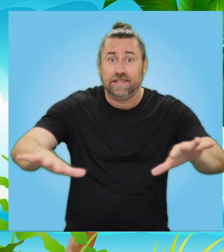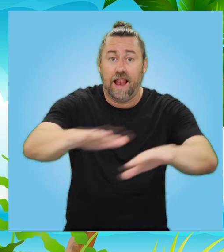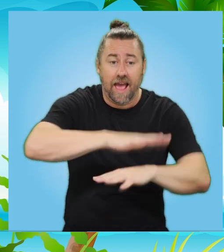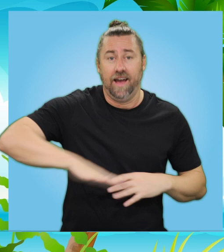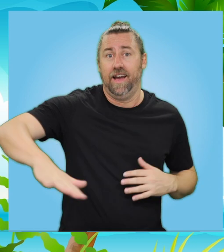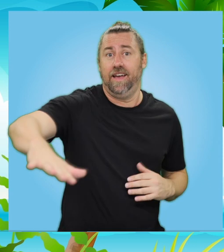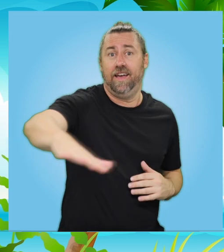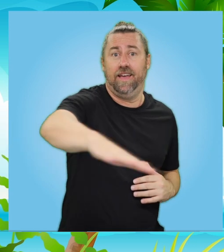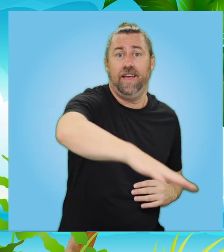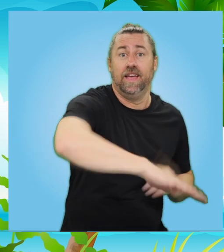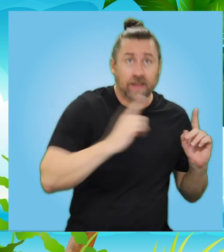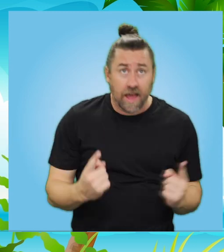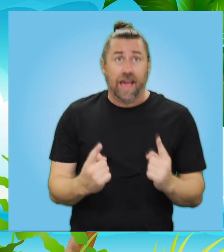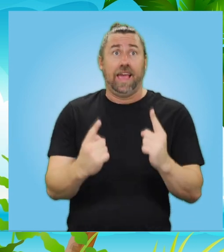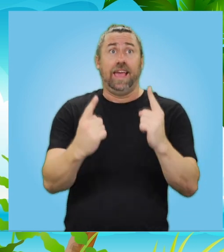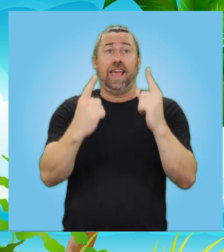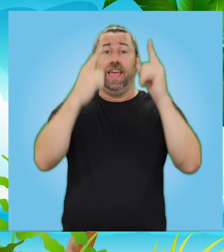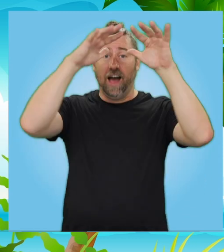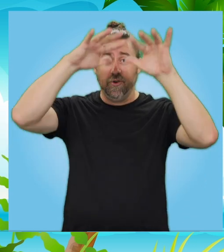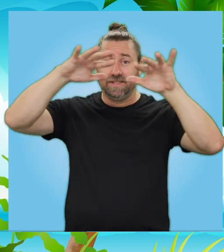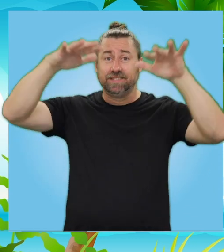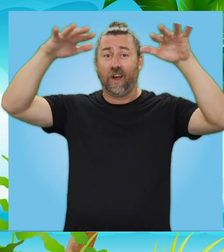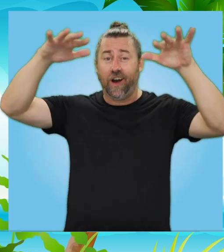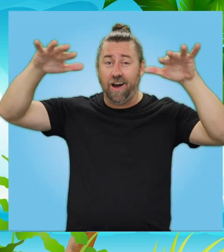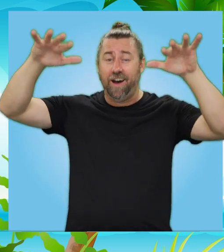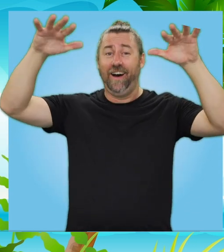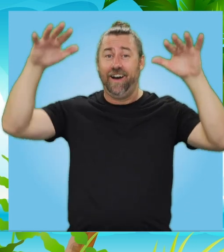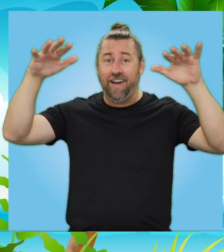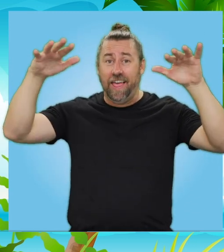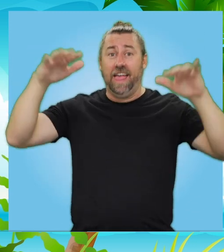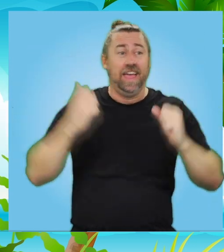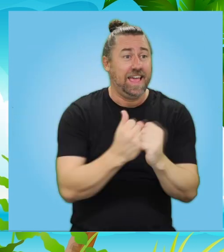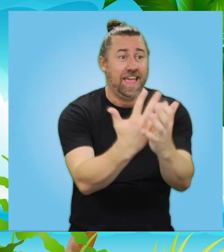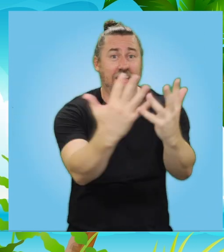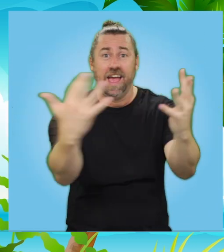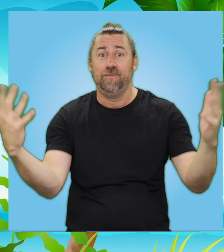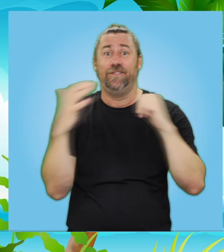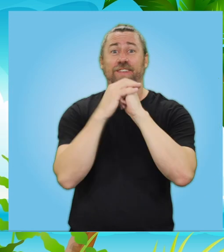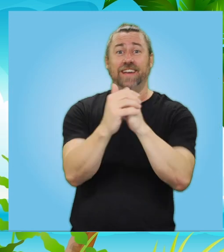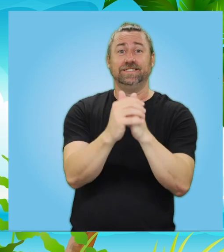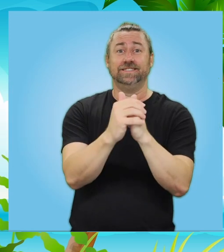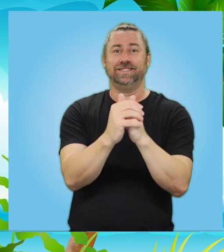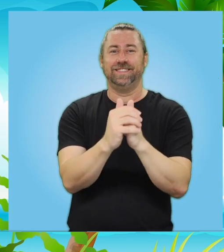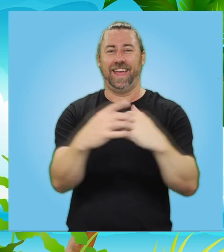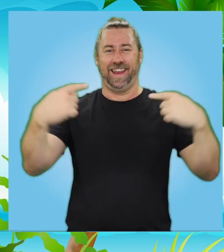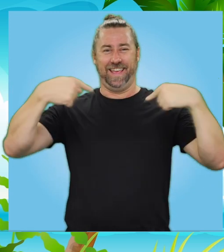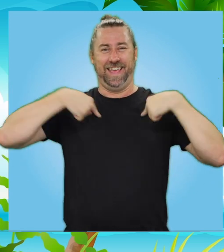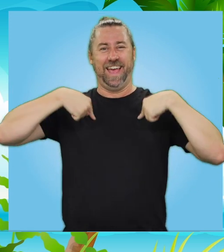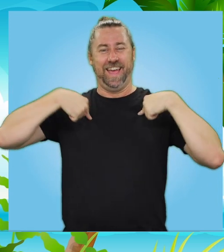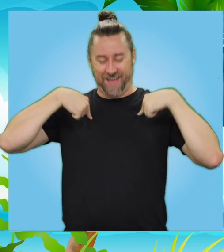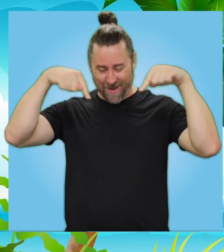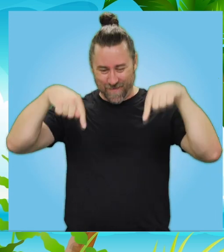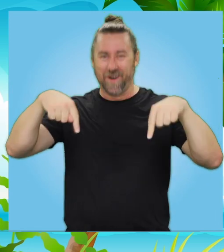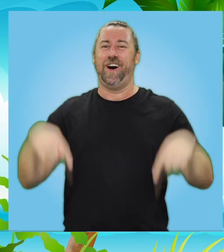is the land and here is the sky. Here are my friends and